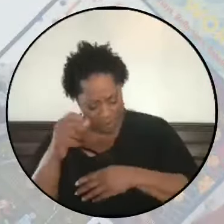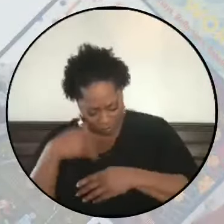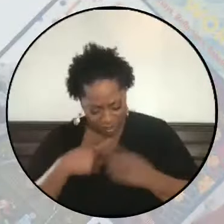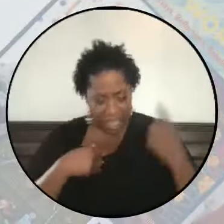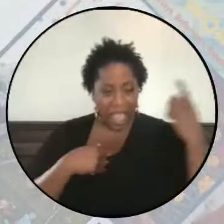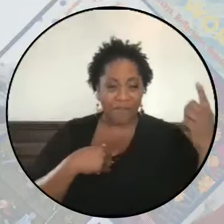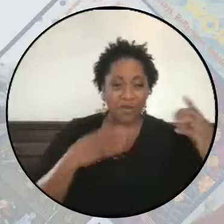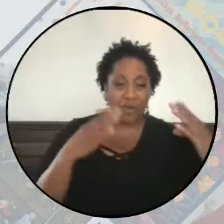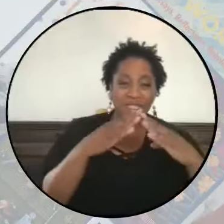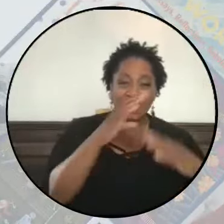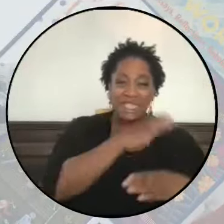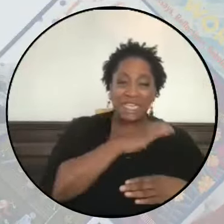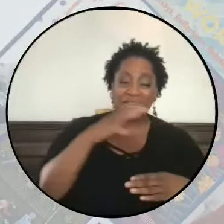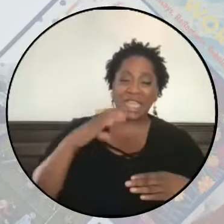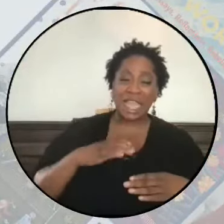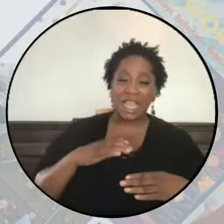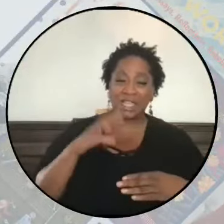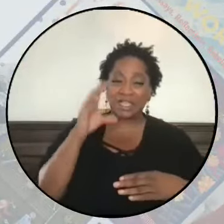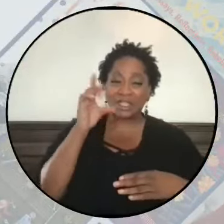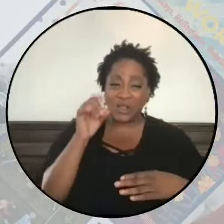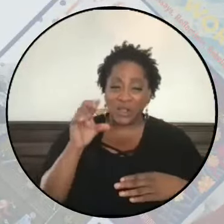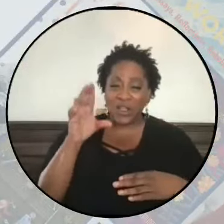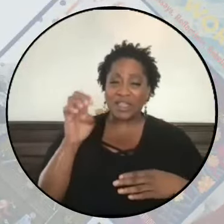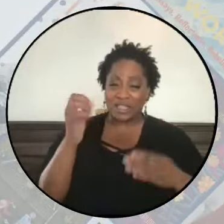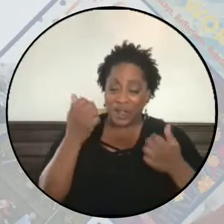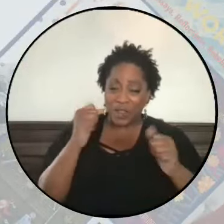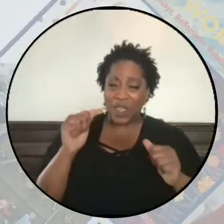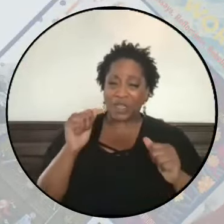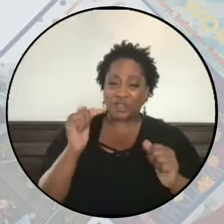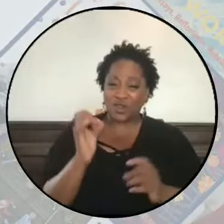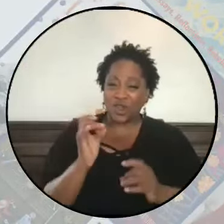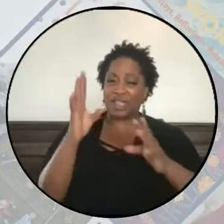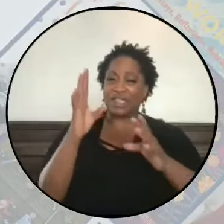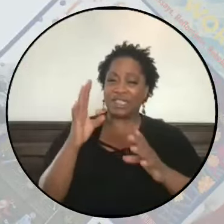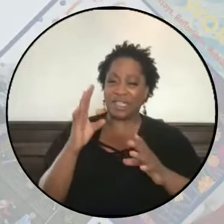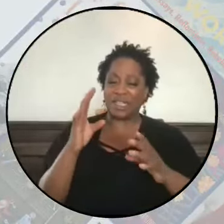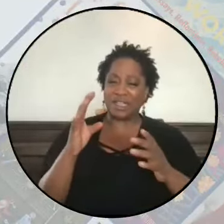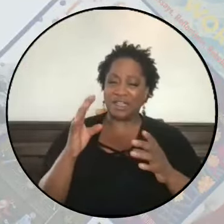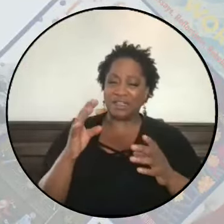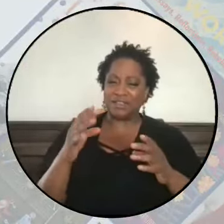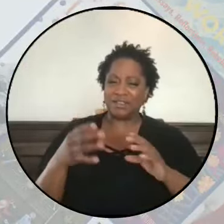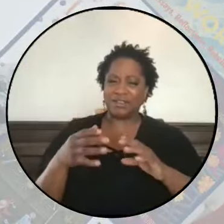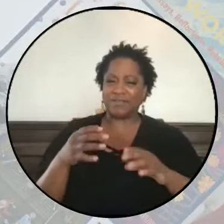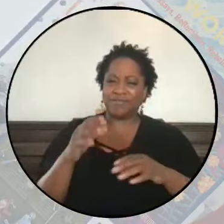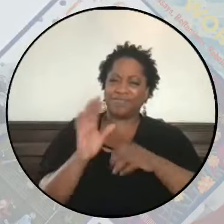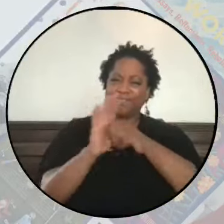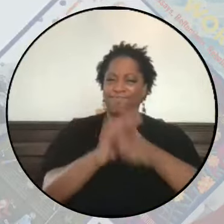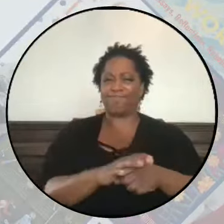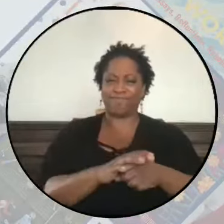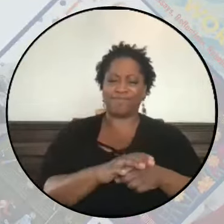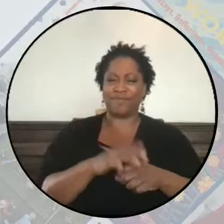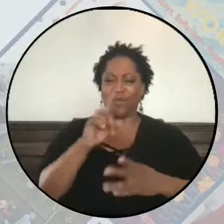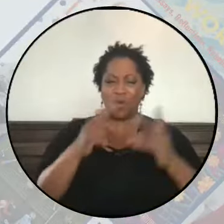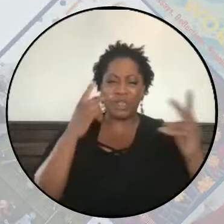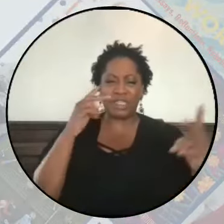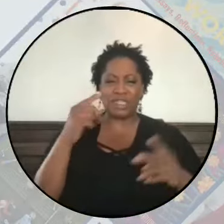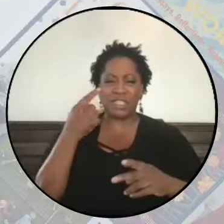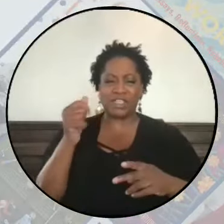one city council that's dared to condemn the genocide that we are witnessing unfold in front of our eyes.